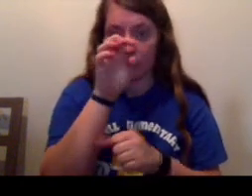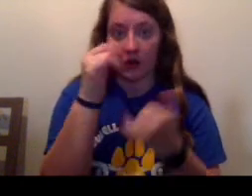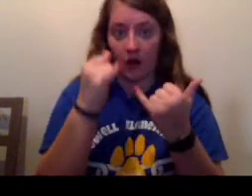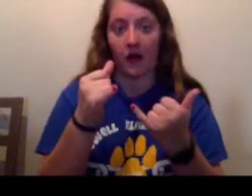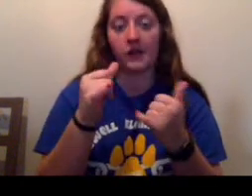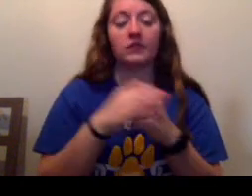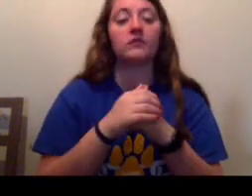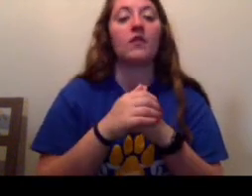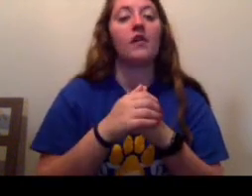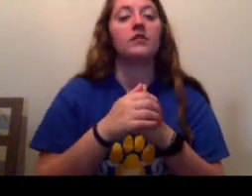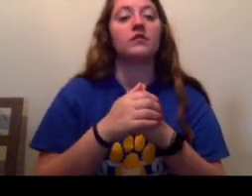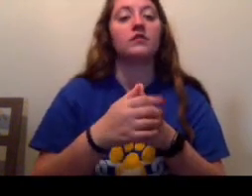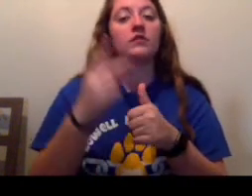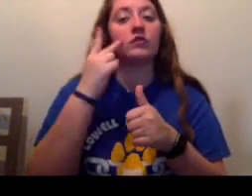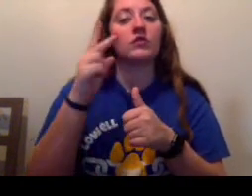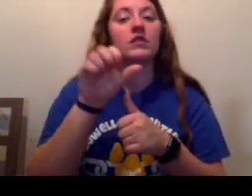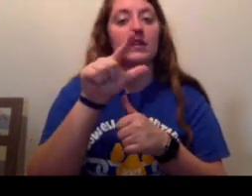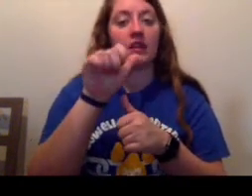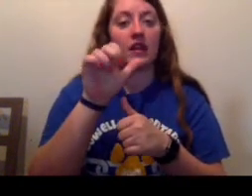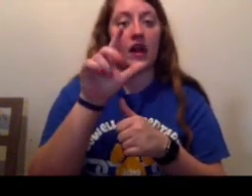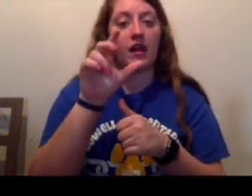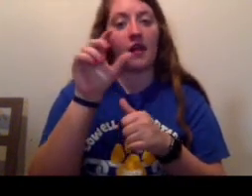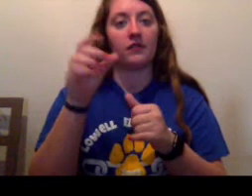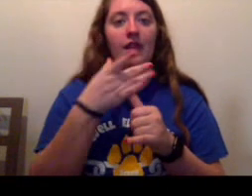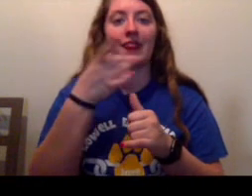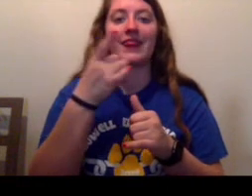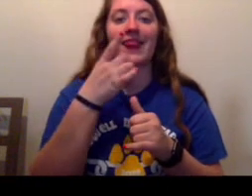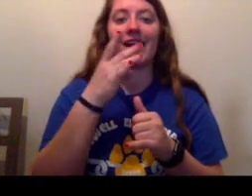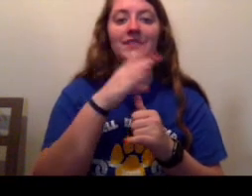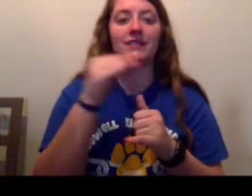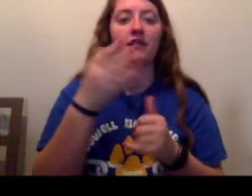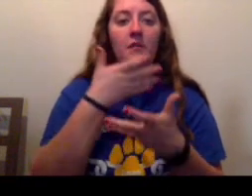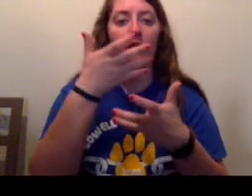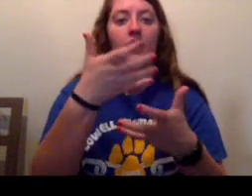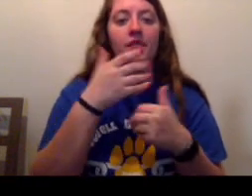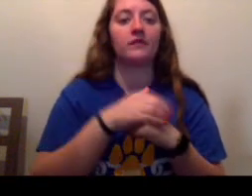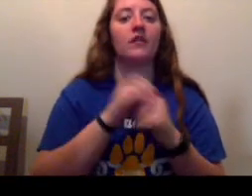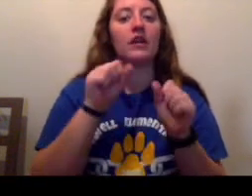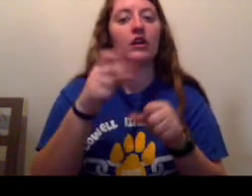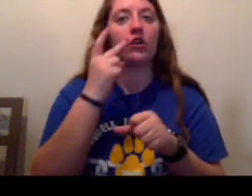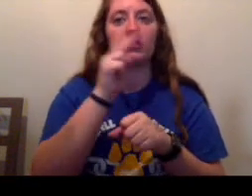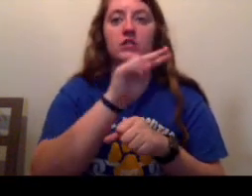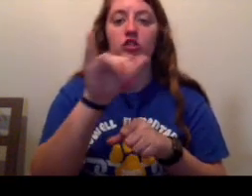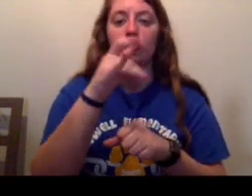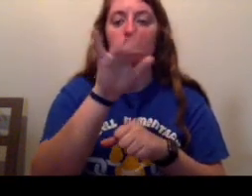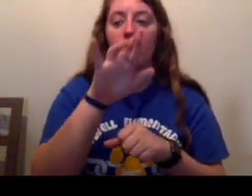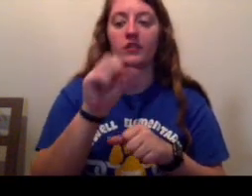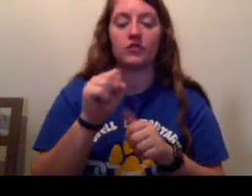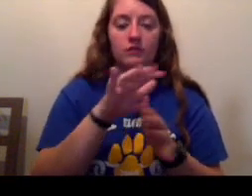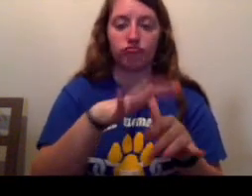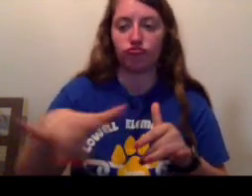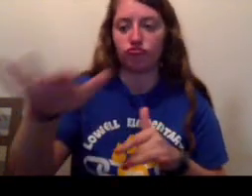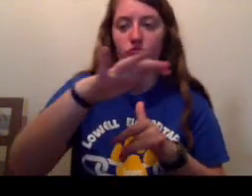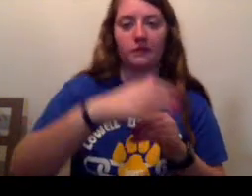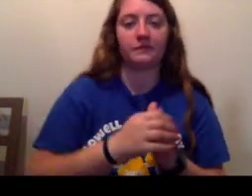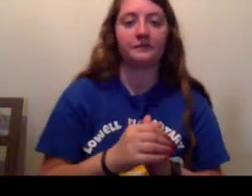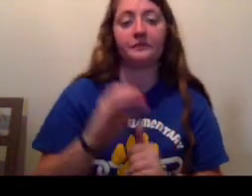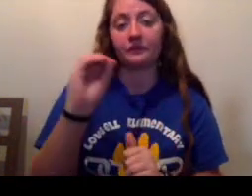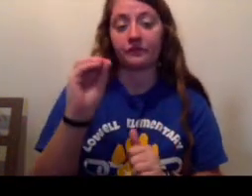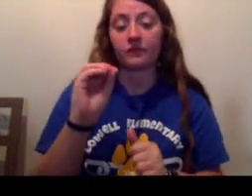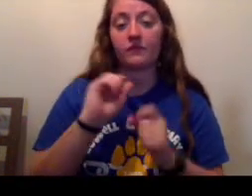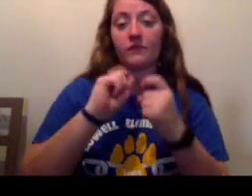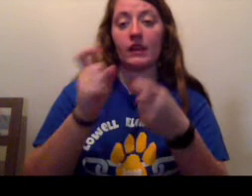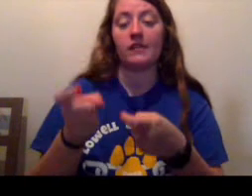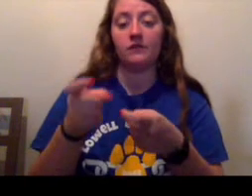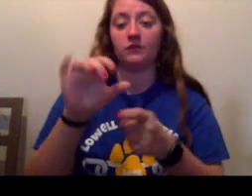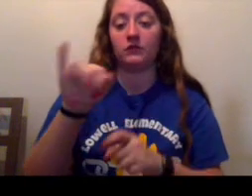roof, to provide light and ventilation. He could see empty jars scattered about. Zero held a jar in